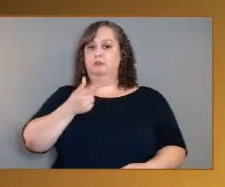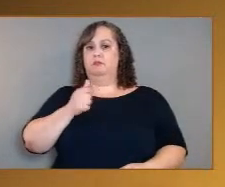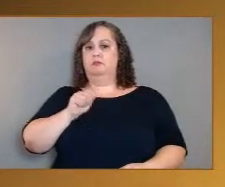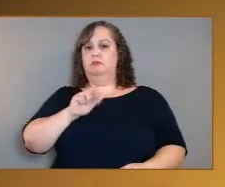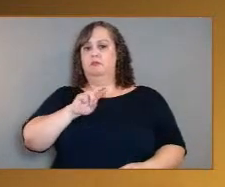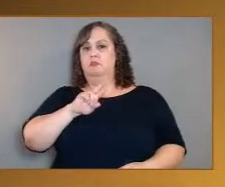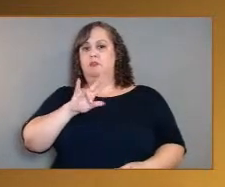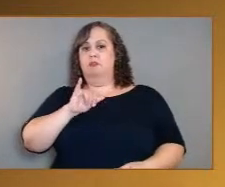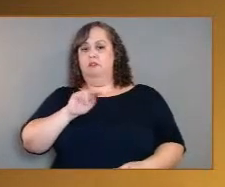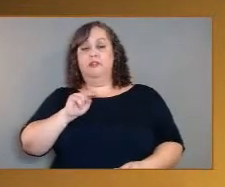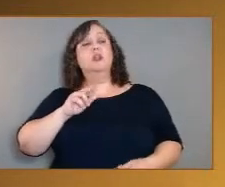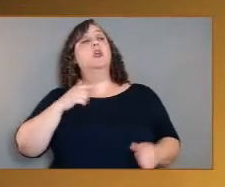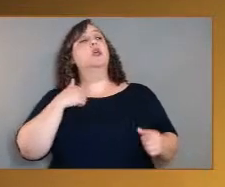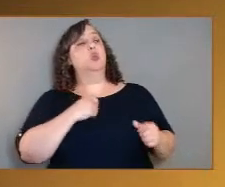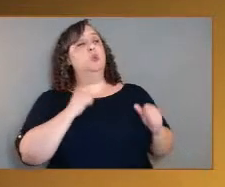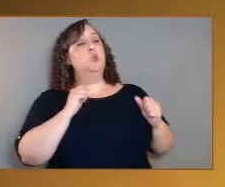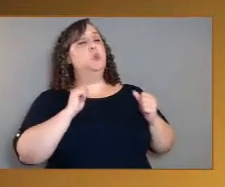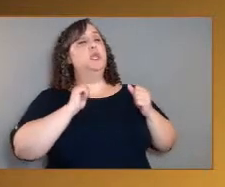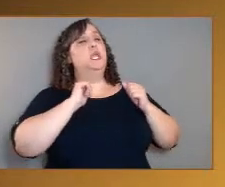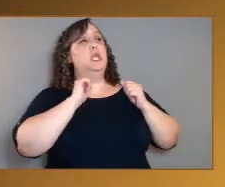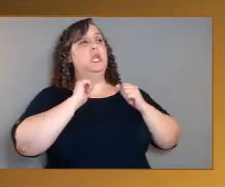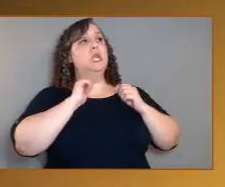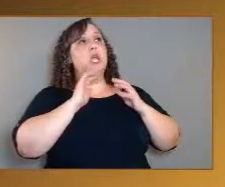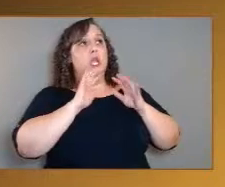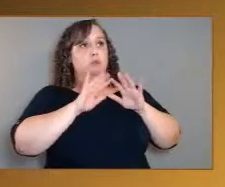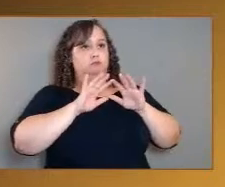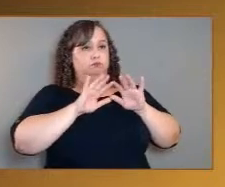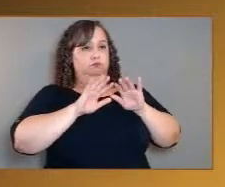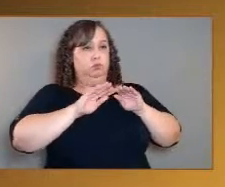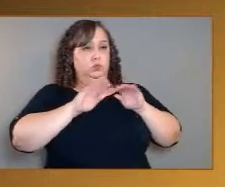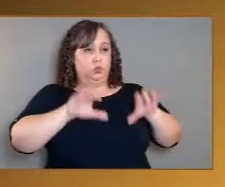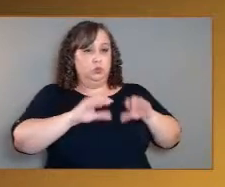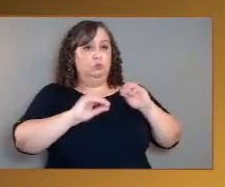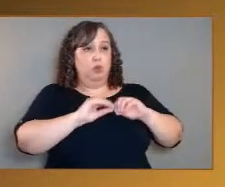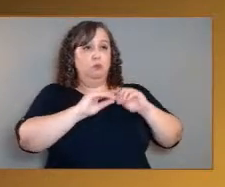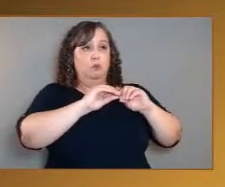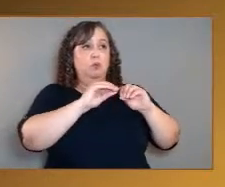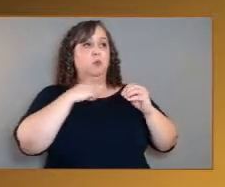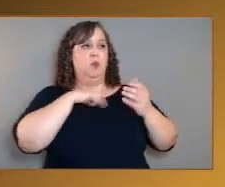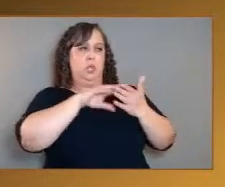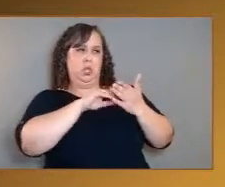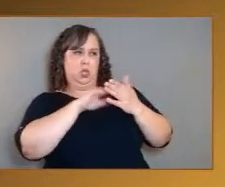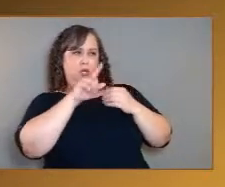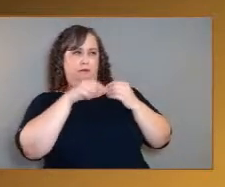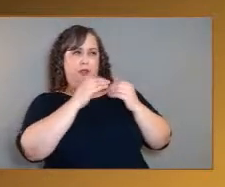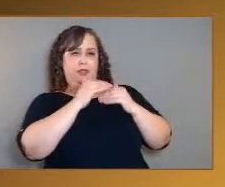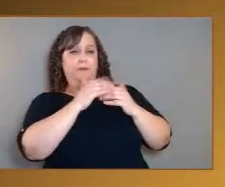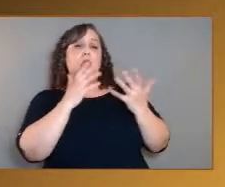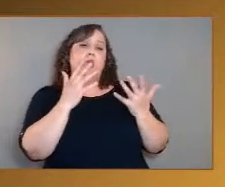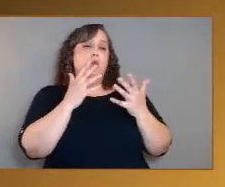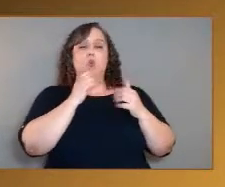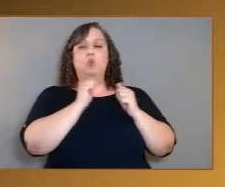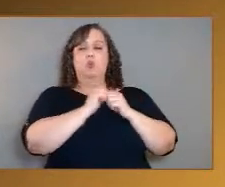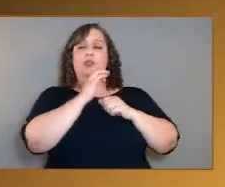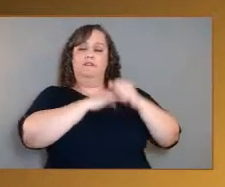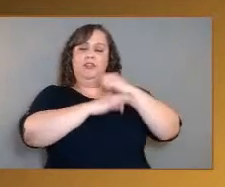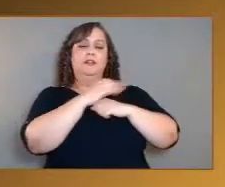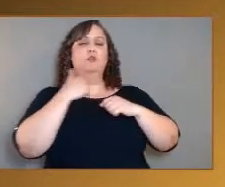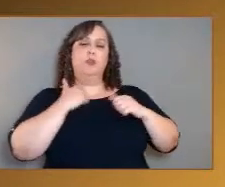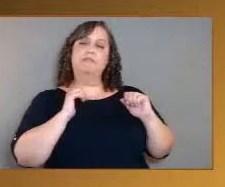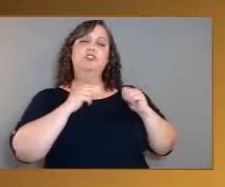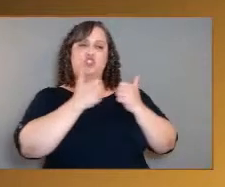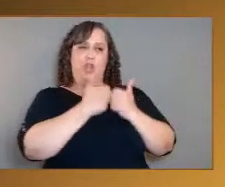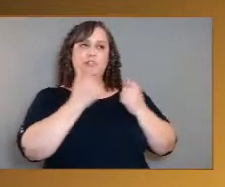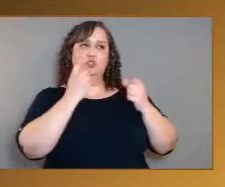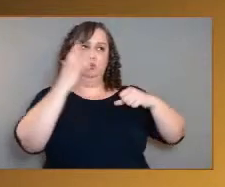the limits of our performance. So at Venus, we have challenges as we go into the atmosphere. And those technologies can produce new thermal